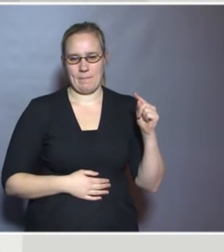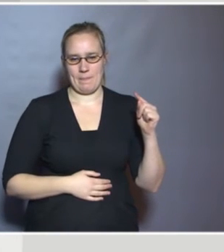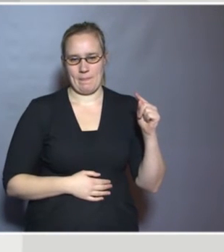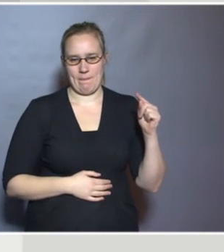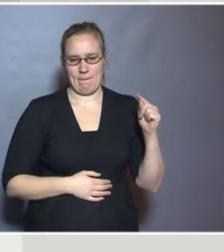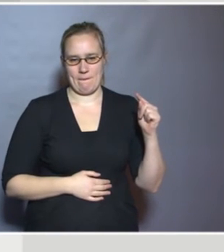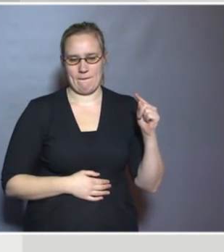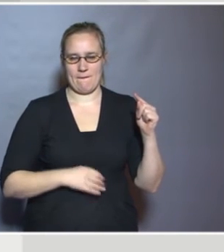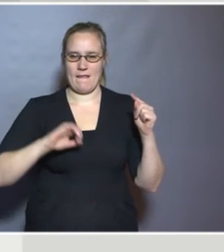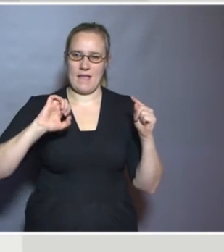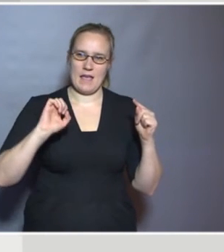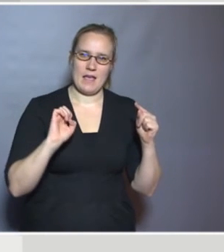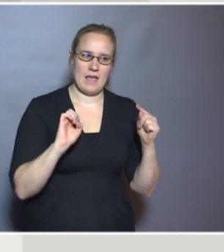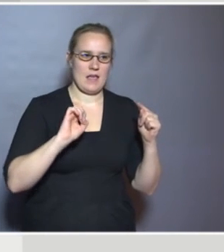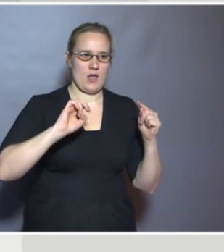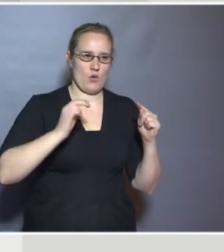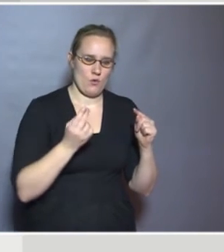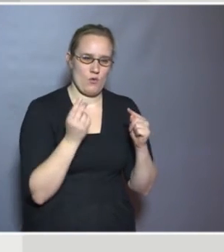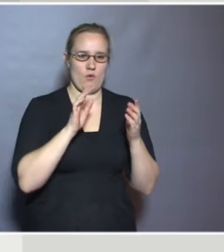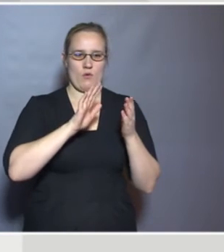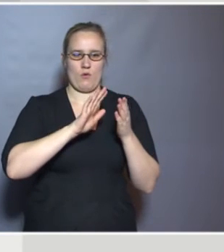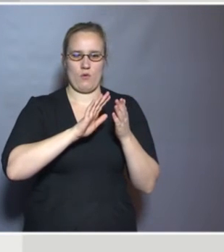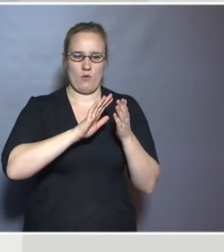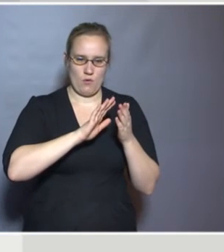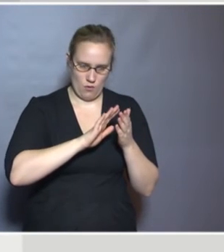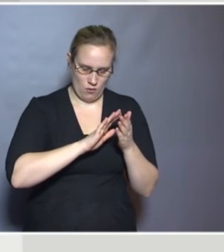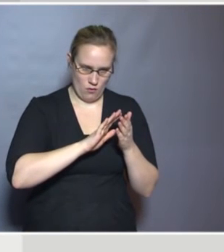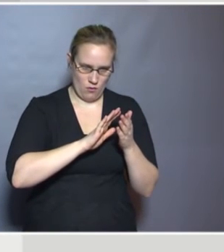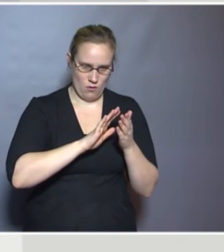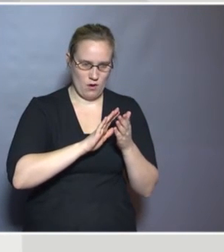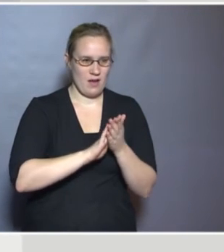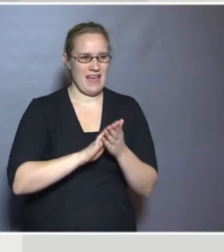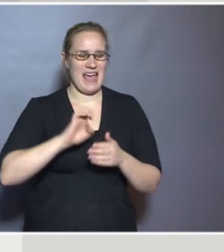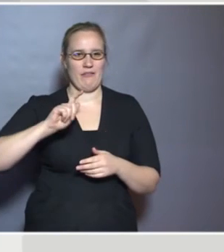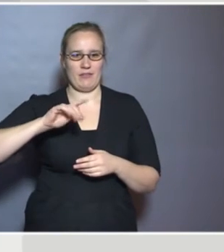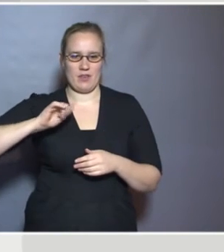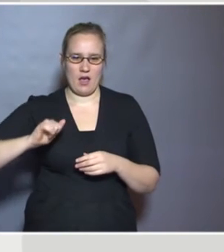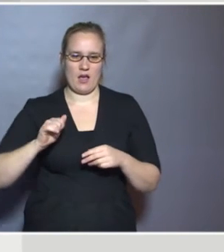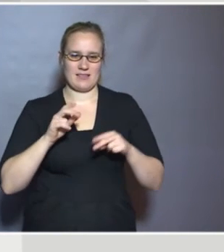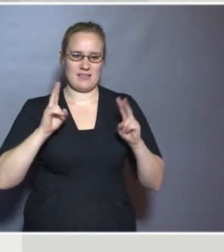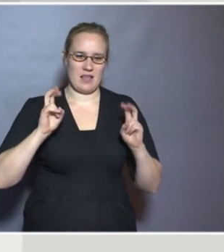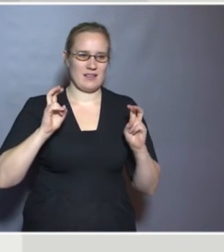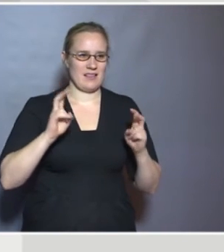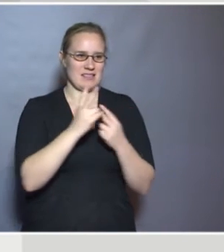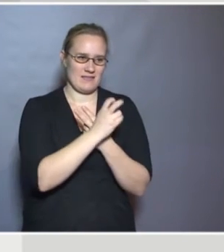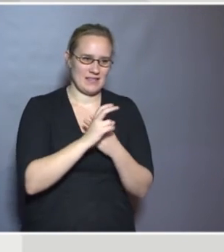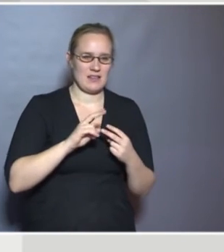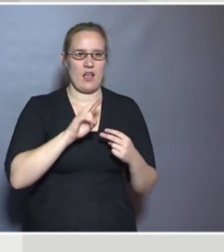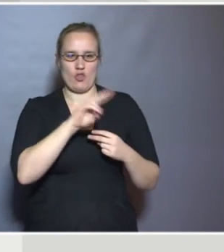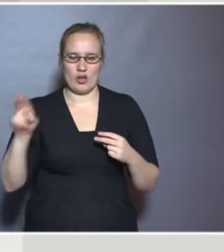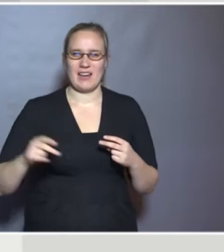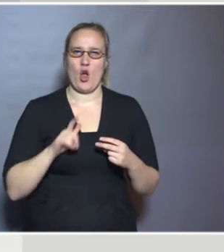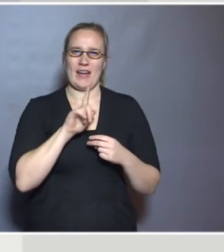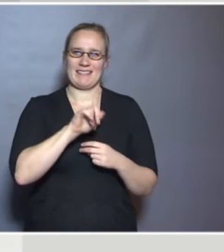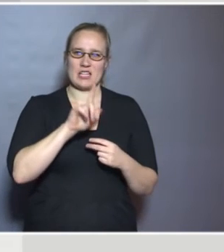The European Union and with the involvement of the EFTA states, Switzerland, Iceland, Norway and Liechtenstein,